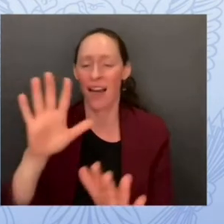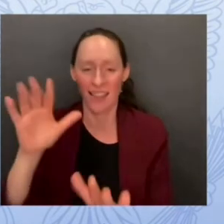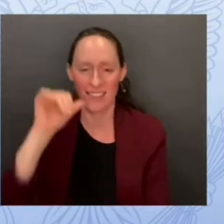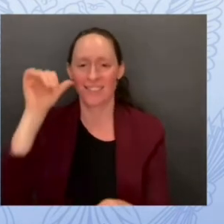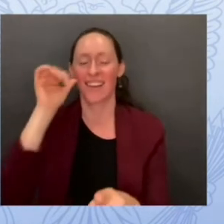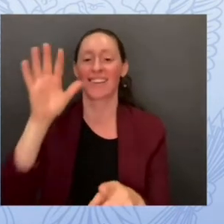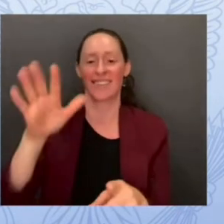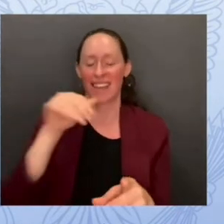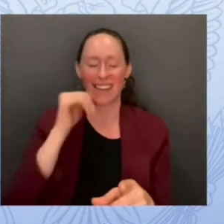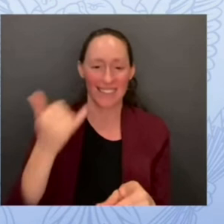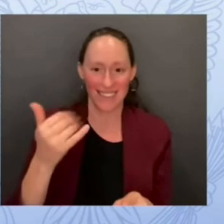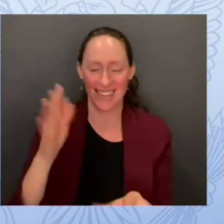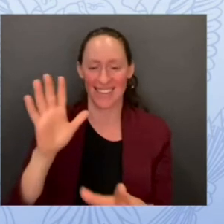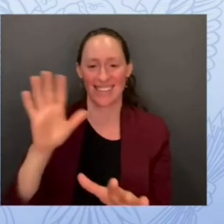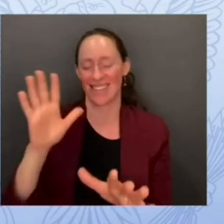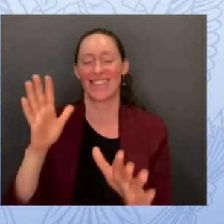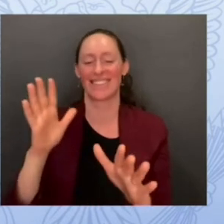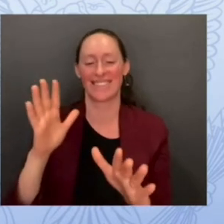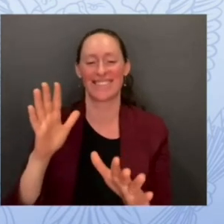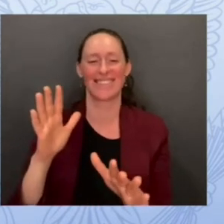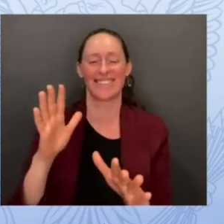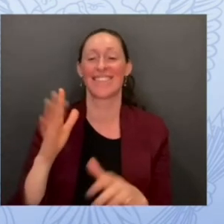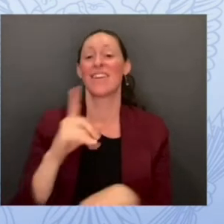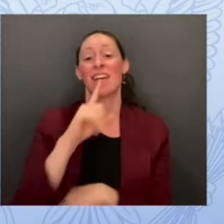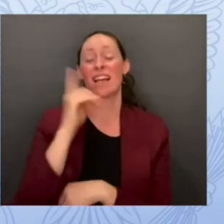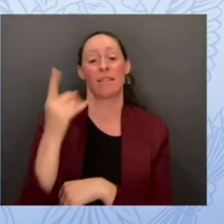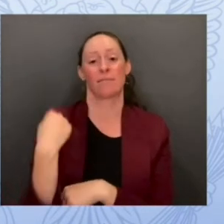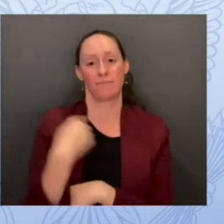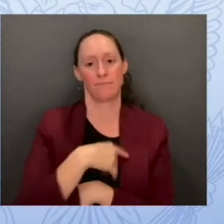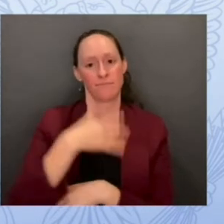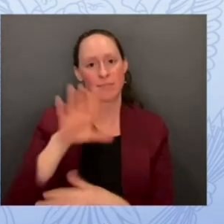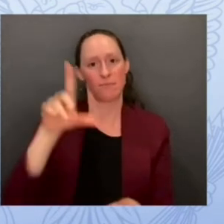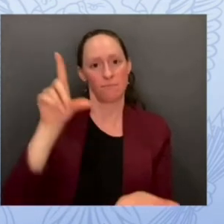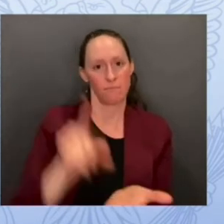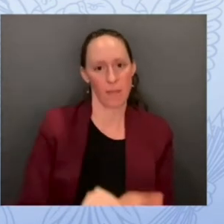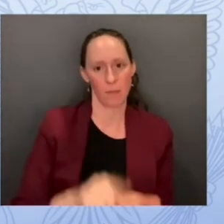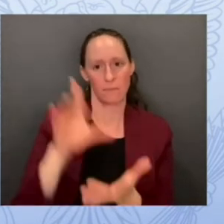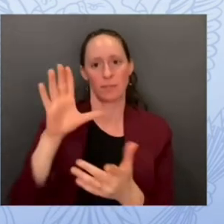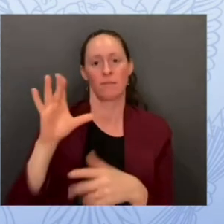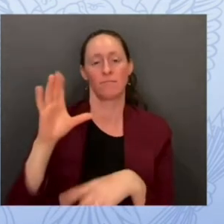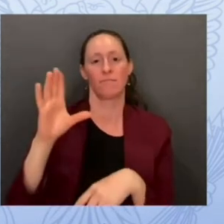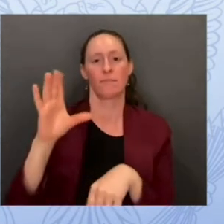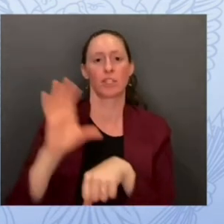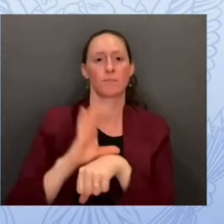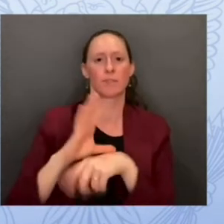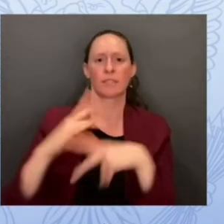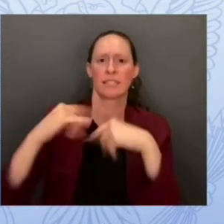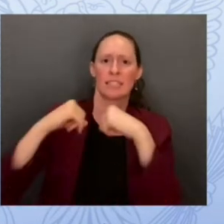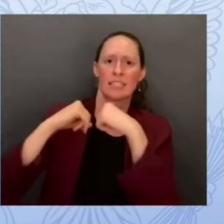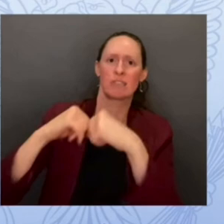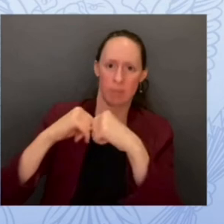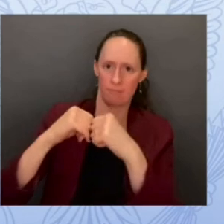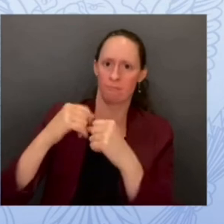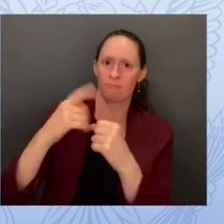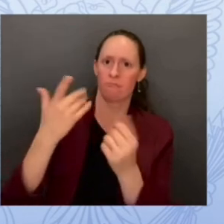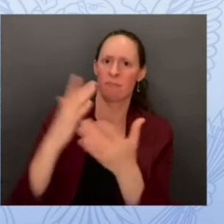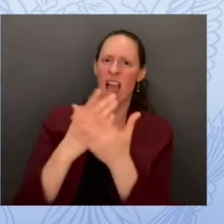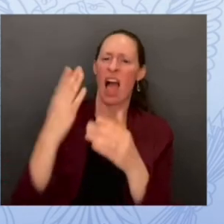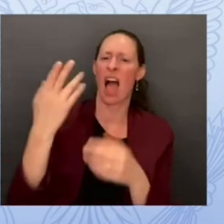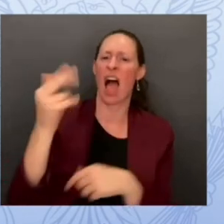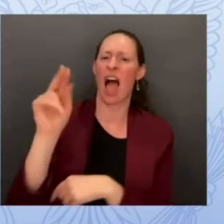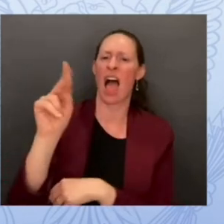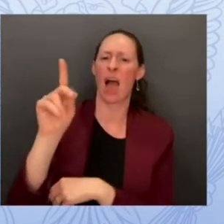a cyber security handbook and the purpose of the cyber security handbook is an easy to use practical